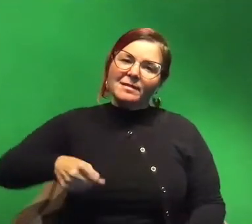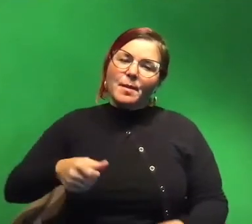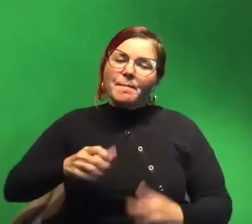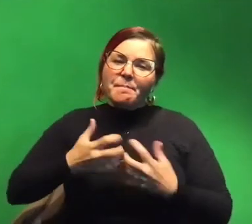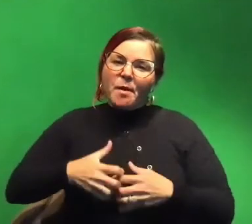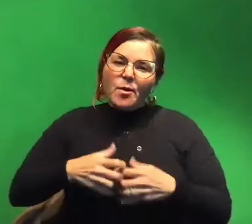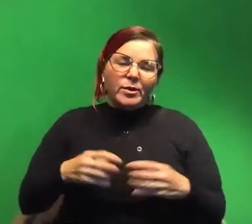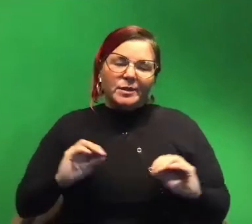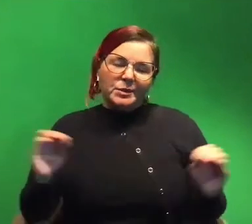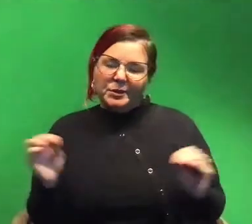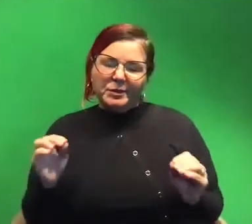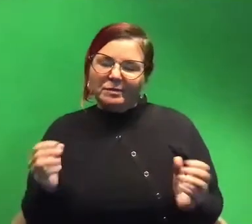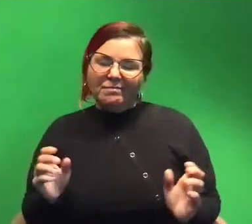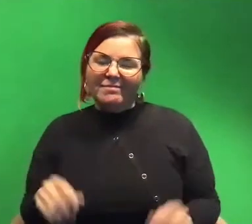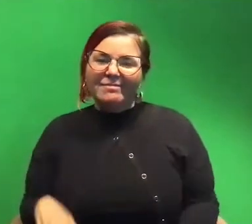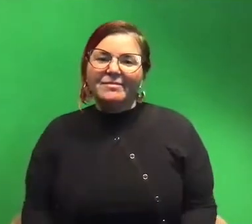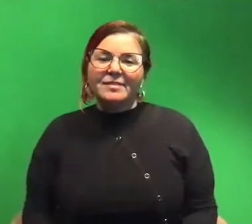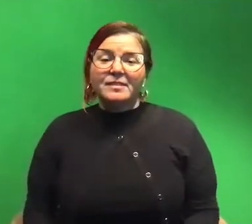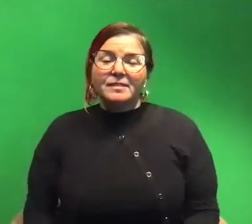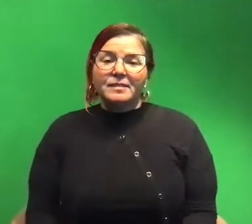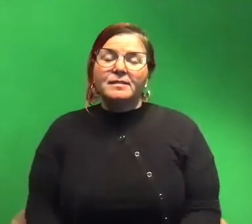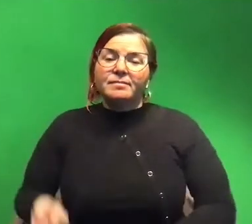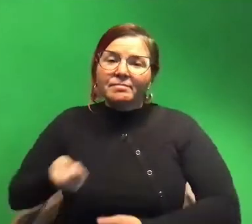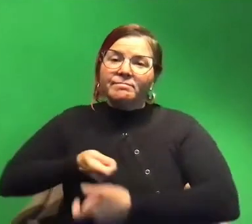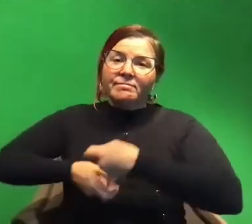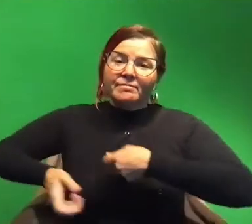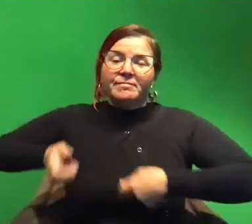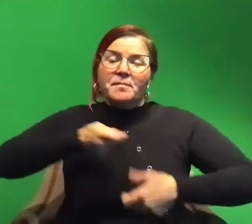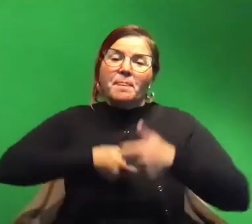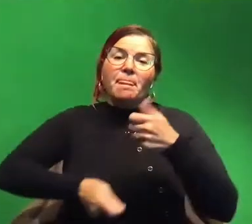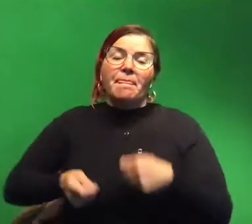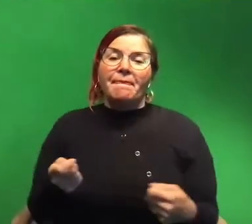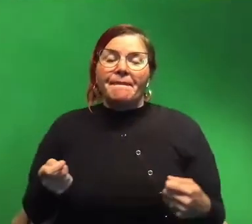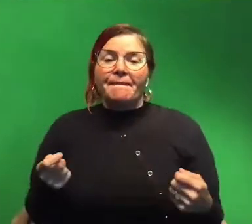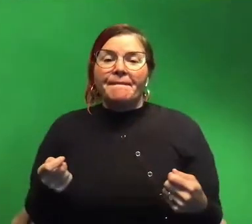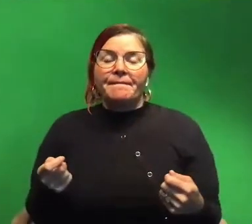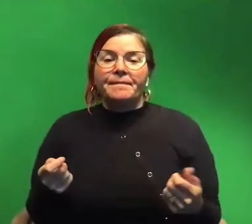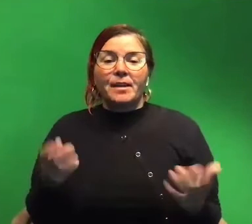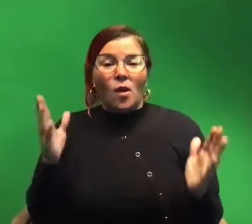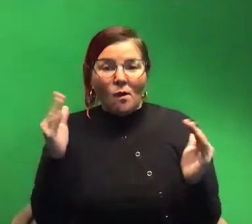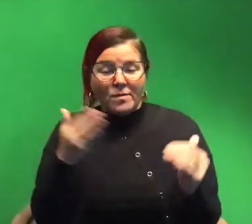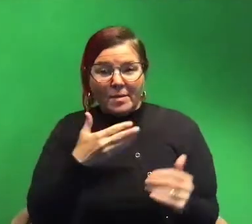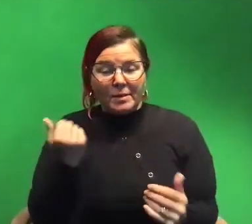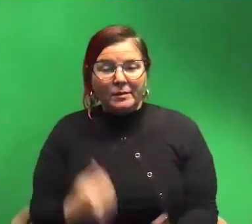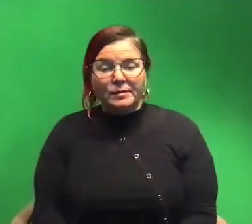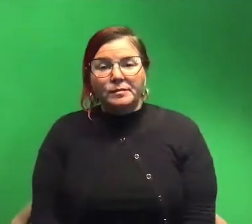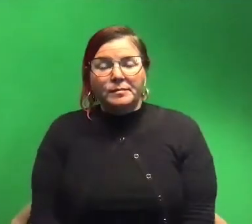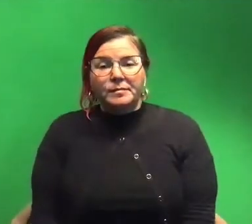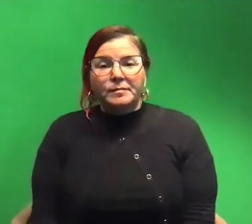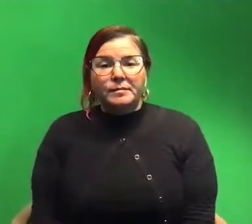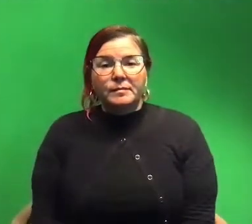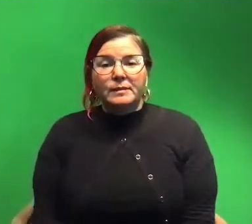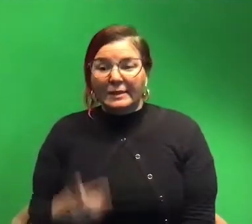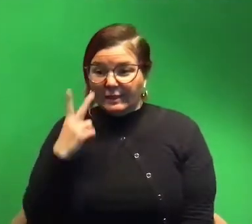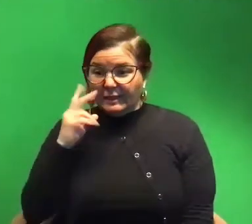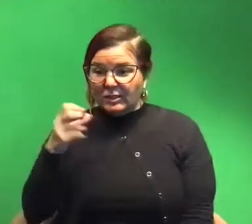we didn't have that so we would pull it up by hand and you hope for the best um when you see a